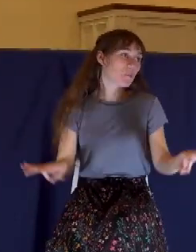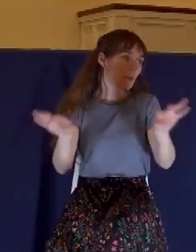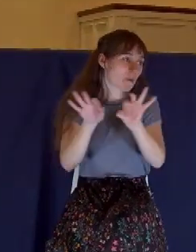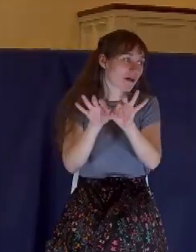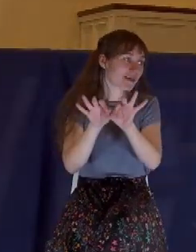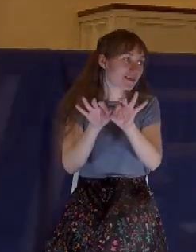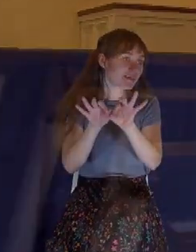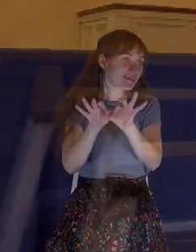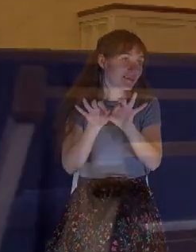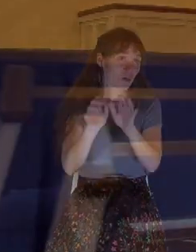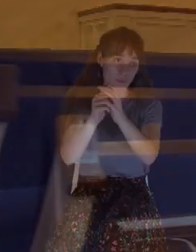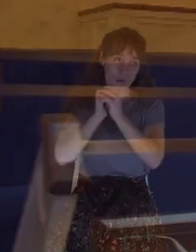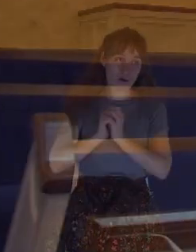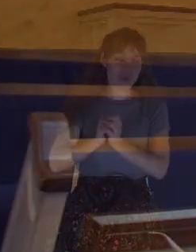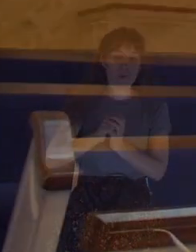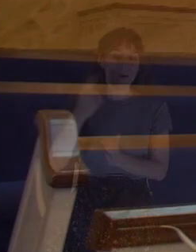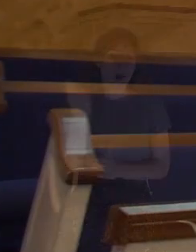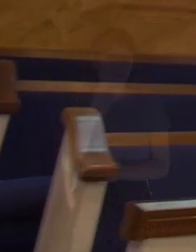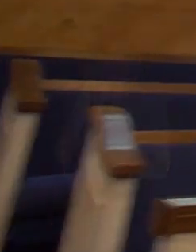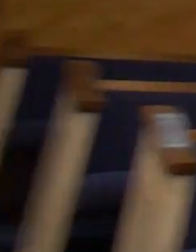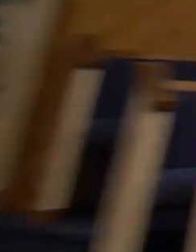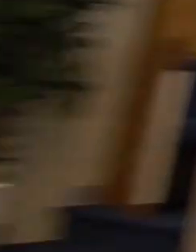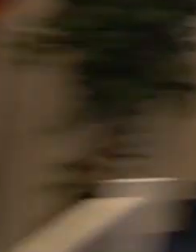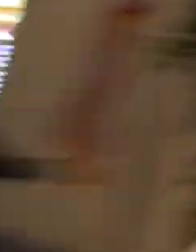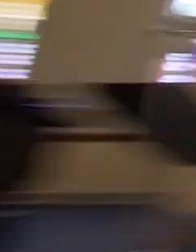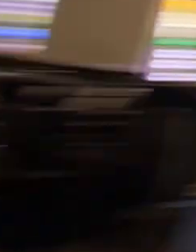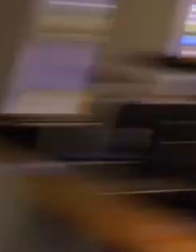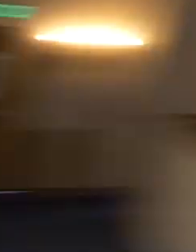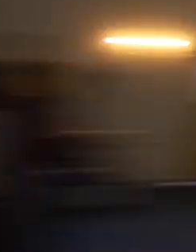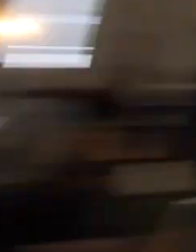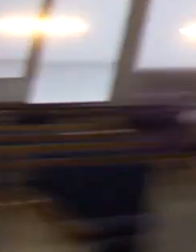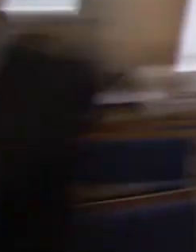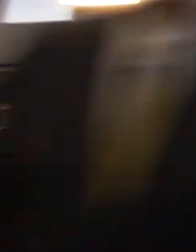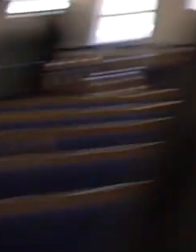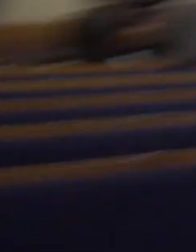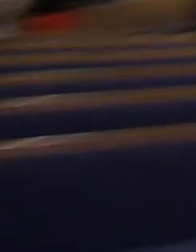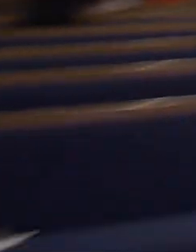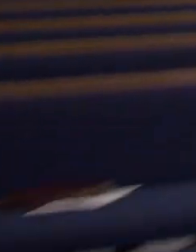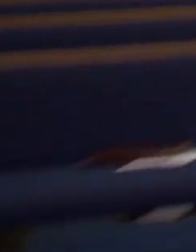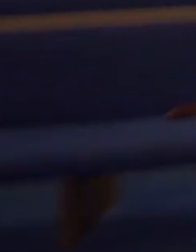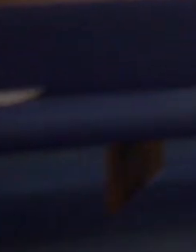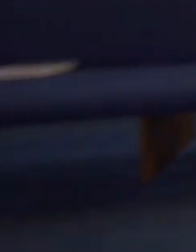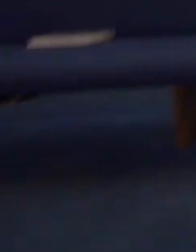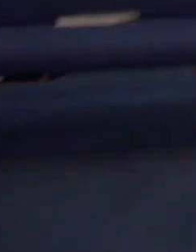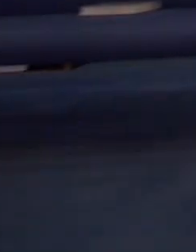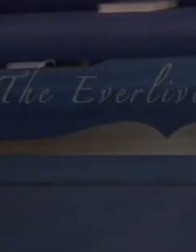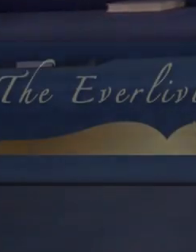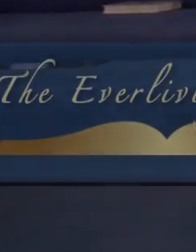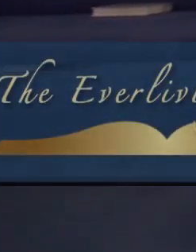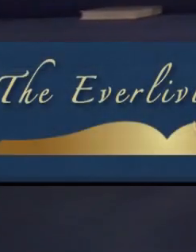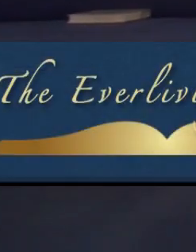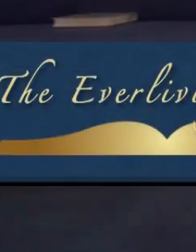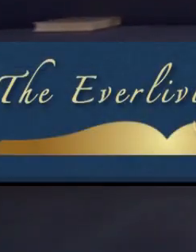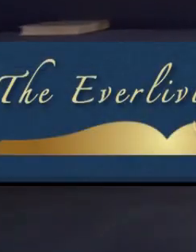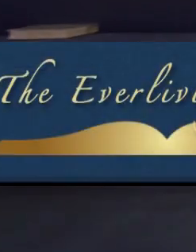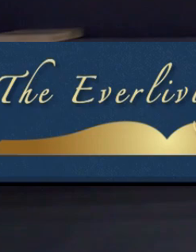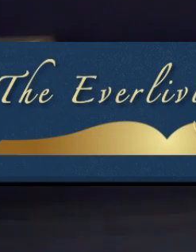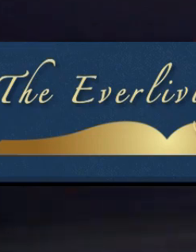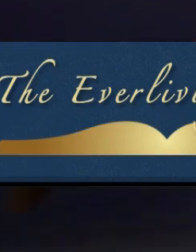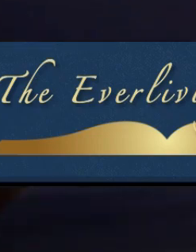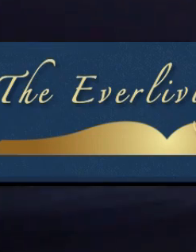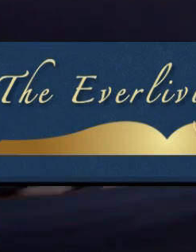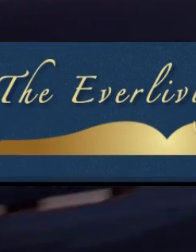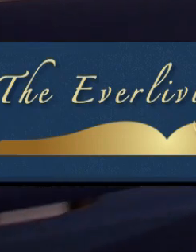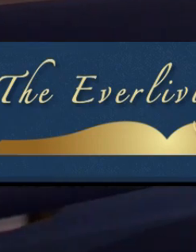to more. We're glad you've joined us today for this broadcast of the Everliving Story, a media outreach of Grace Bible Baptist Church in